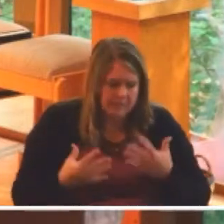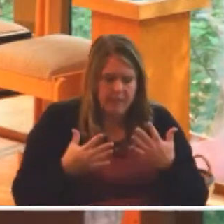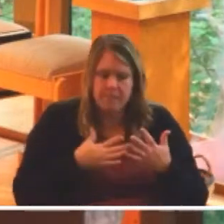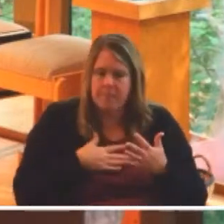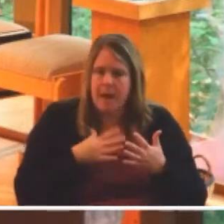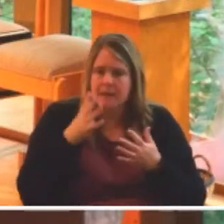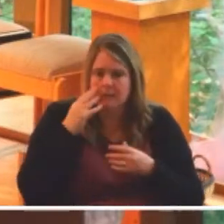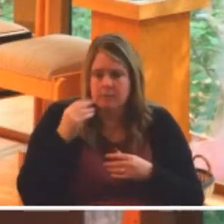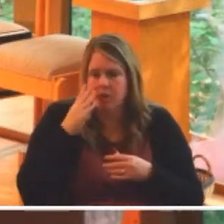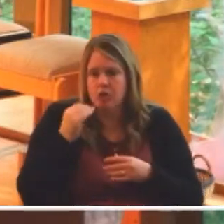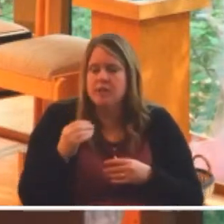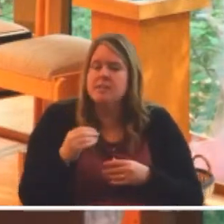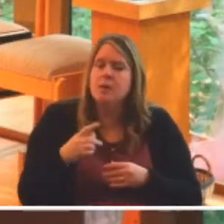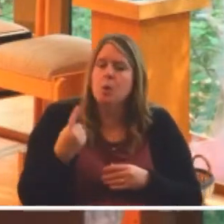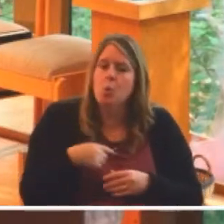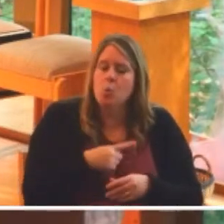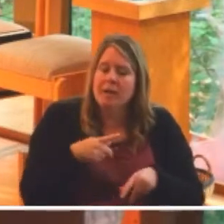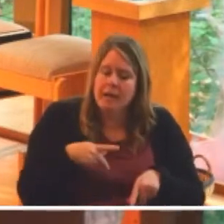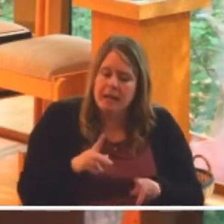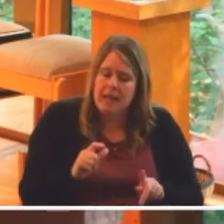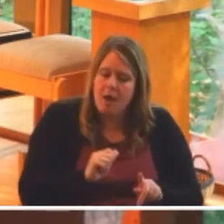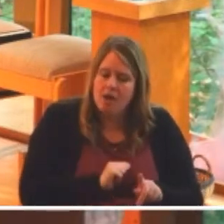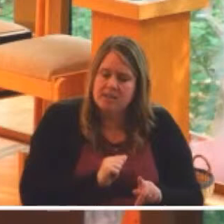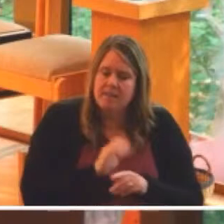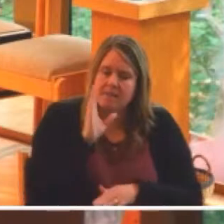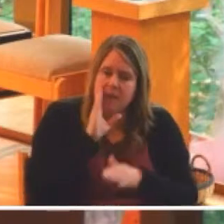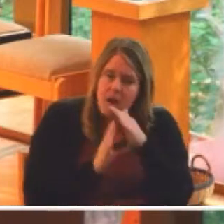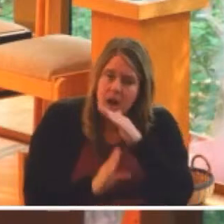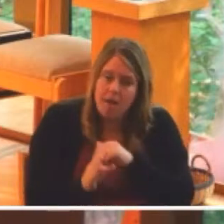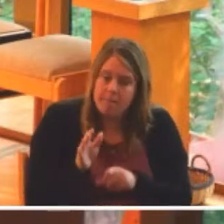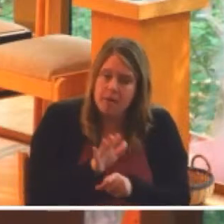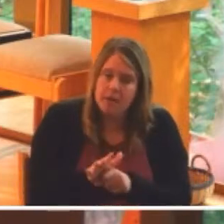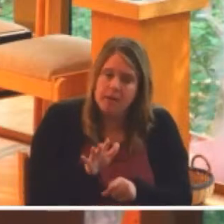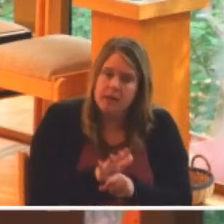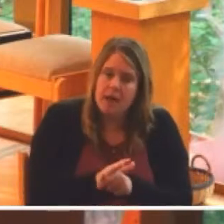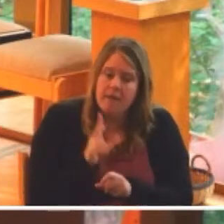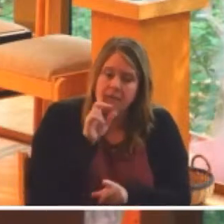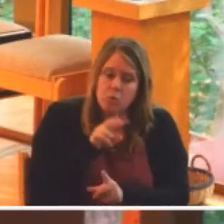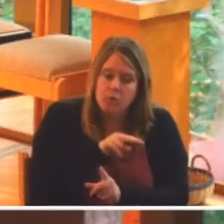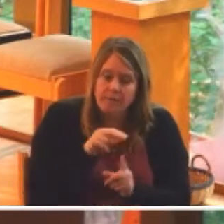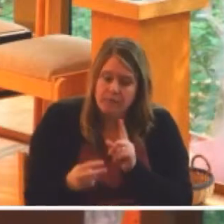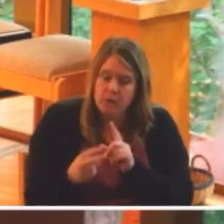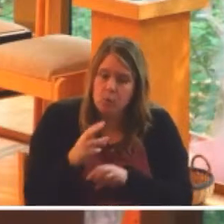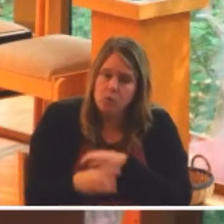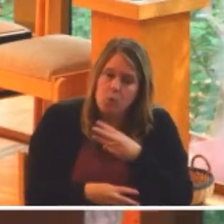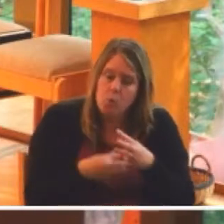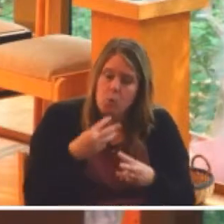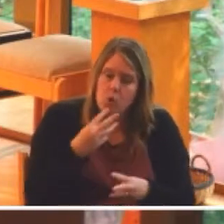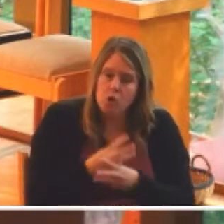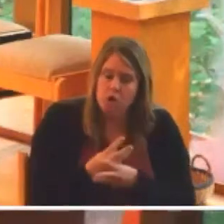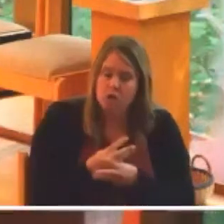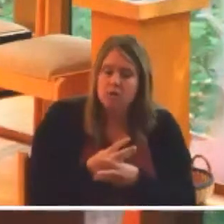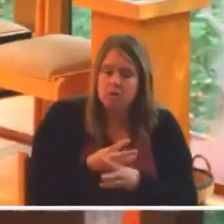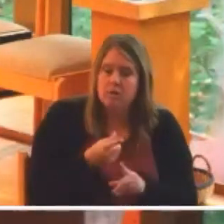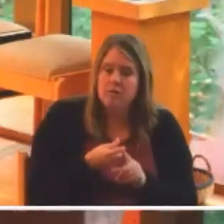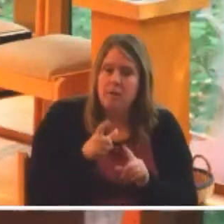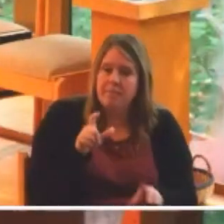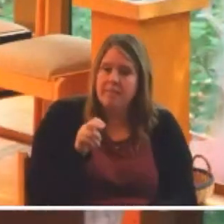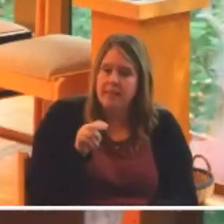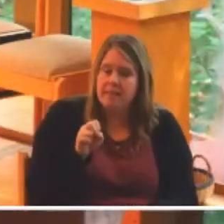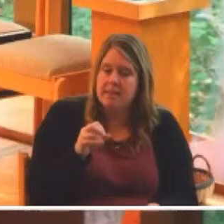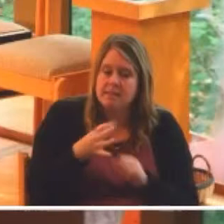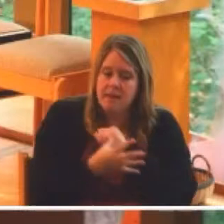dignified life where we allow ourselves to be humble enough to view the world through the lens of the poor and